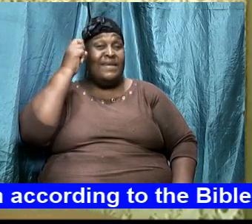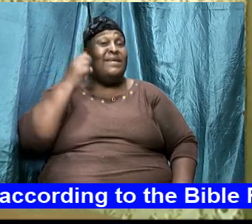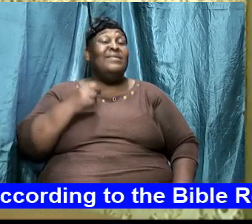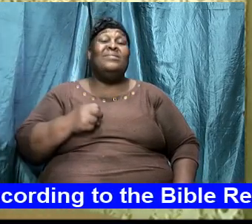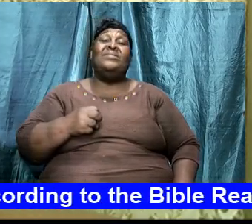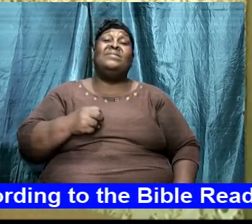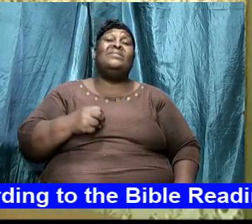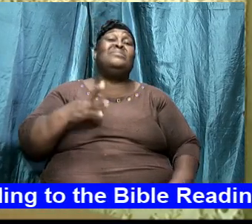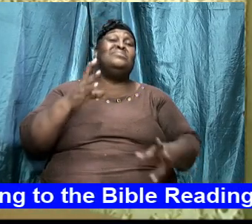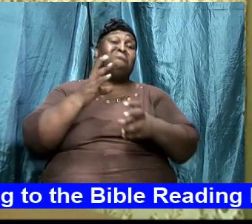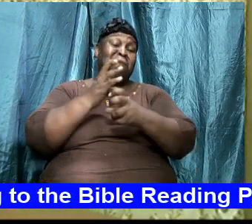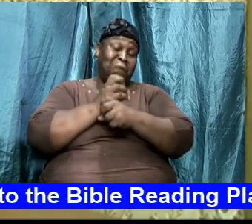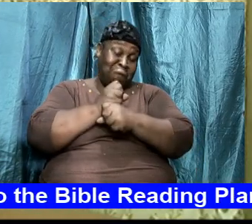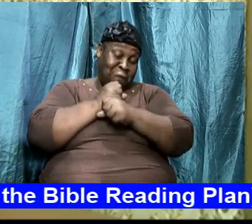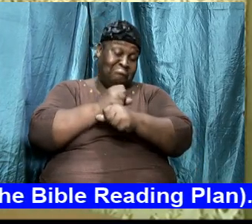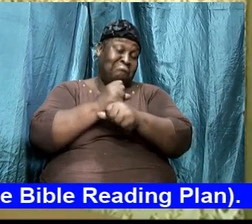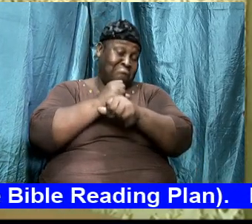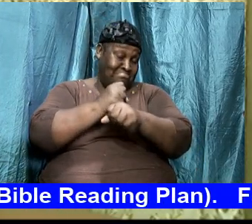will take